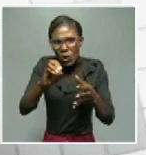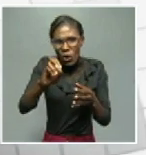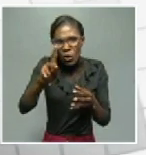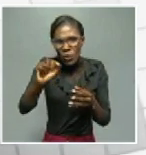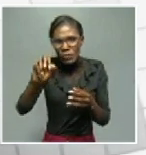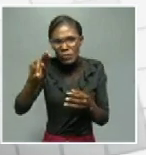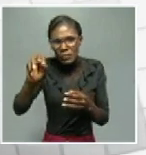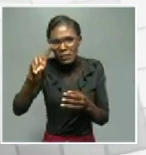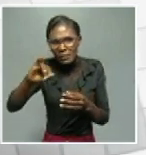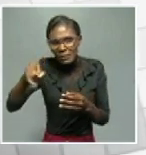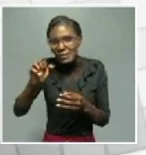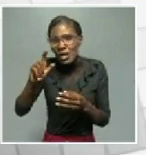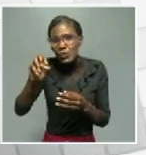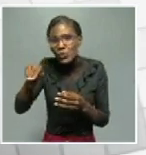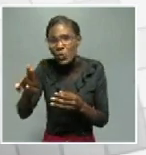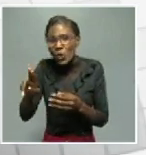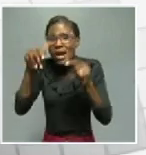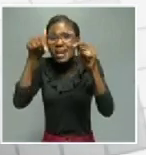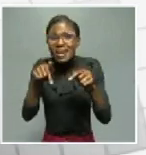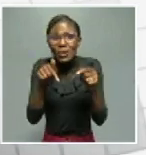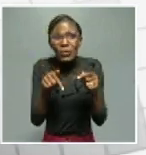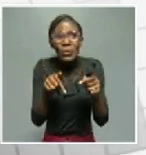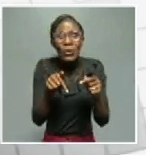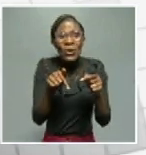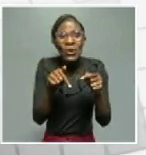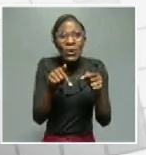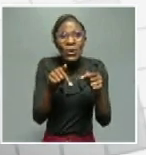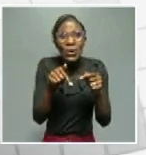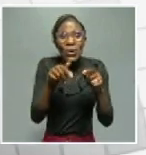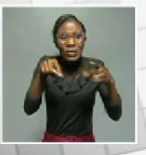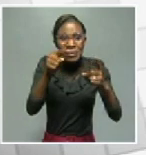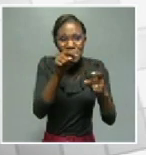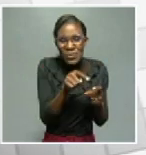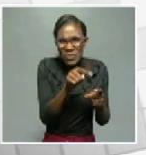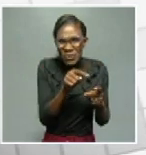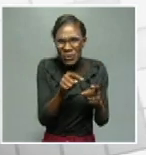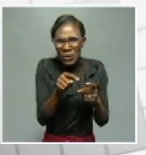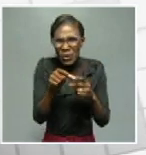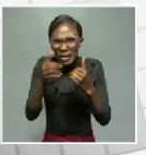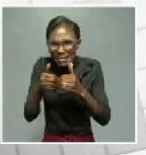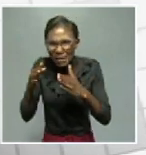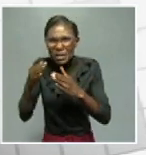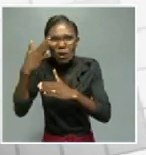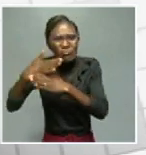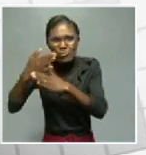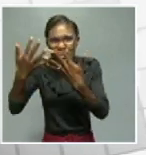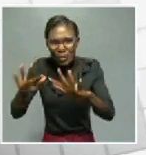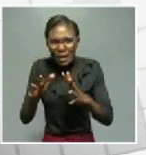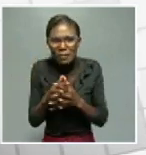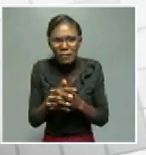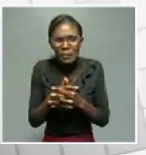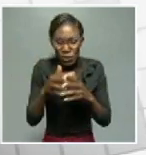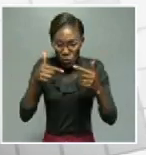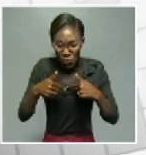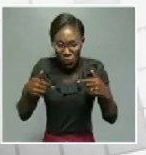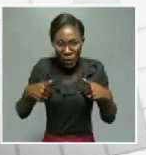193 kilometers plus-minus, have already gone to detailed design. However, as we are talking now, we are at a